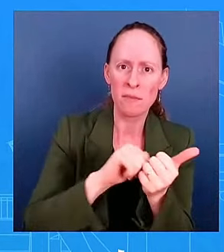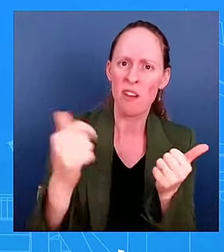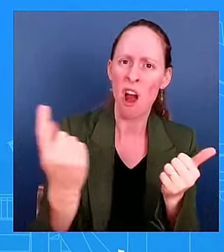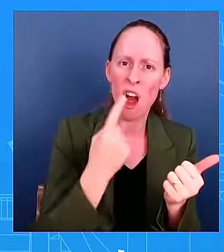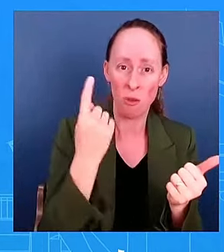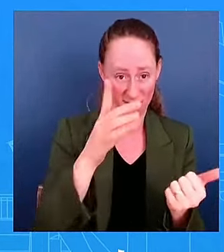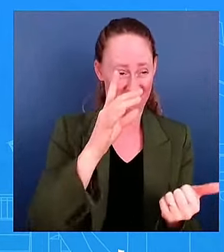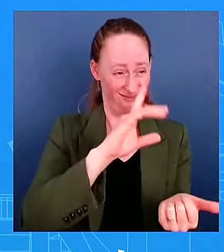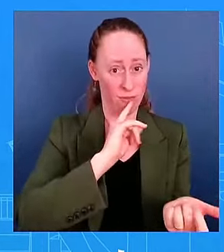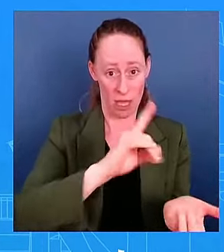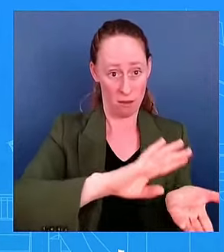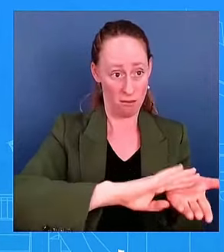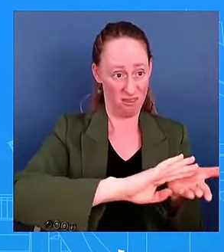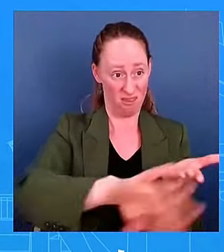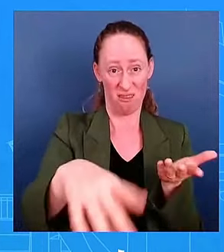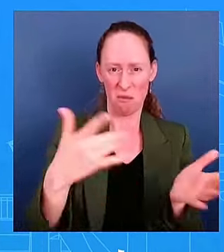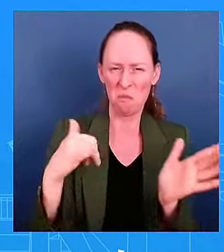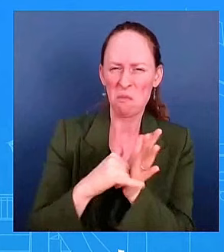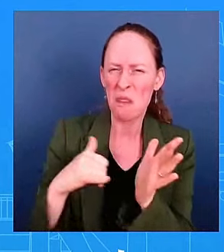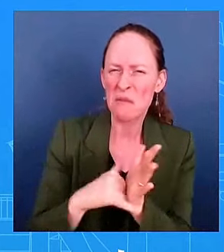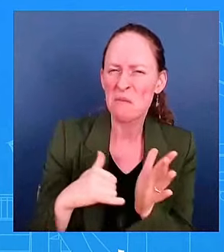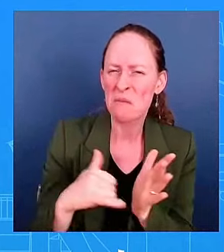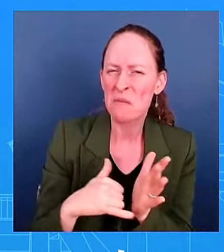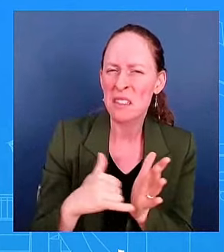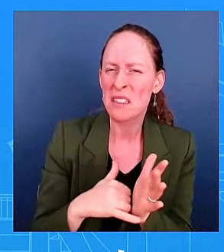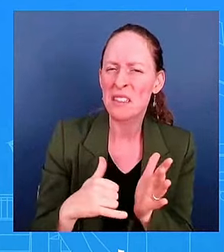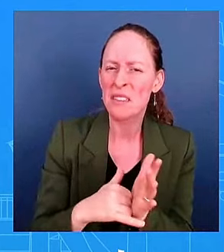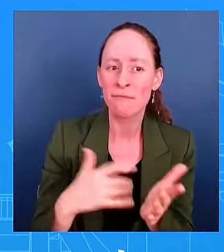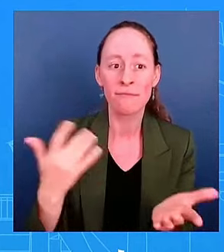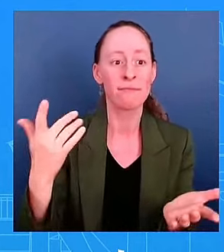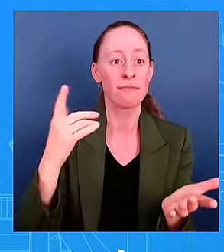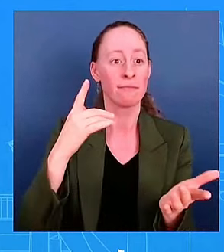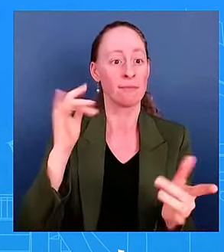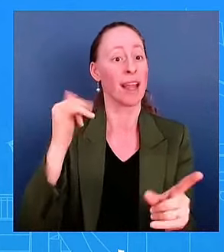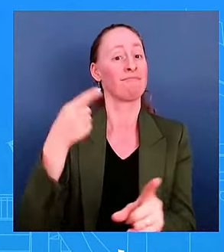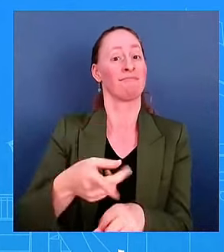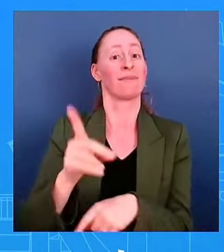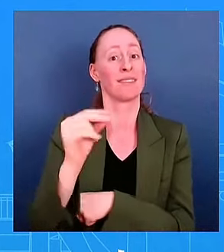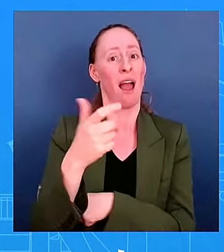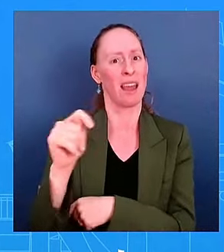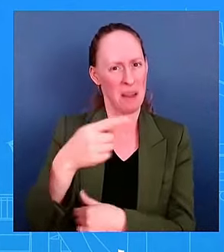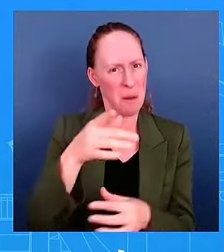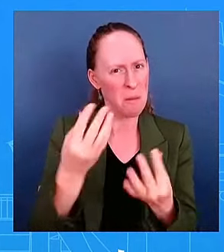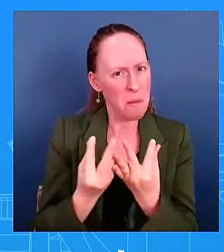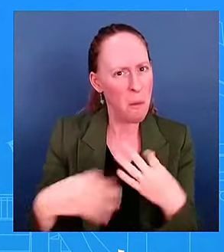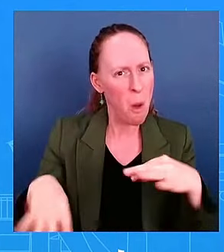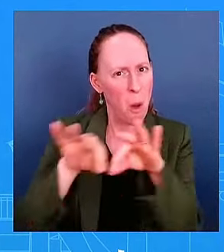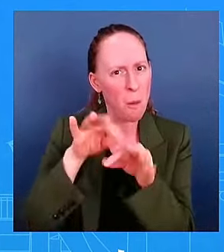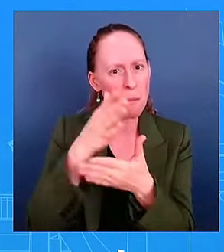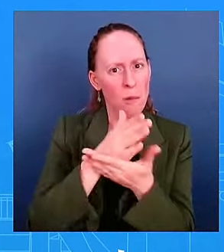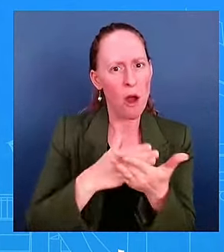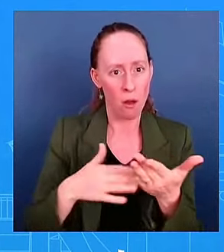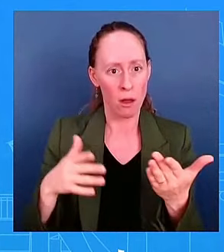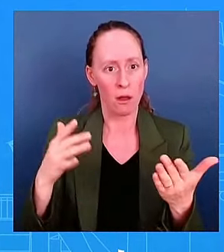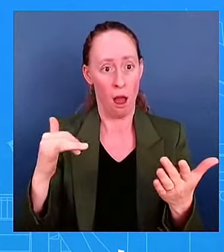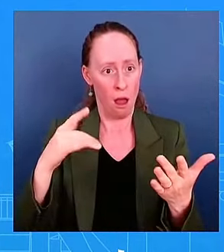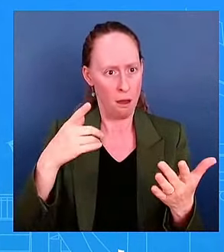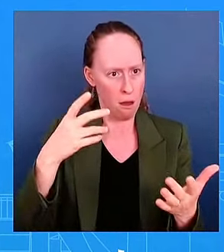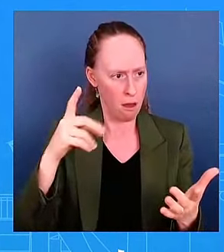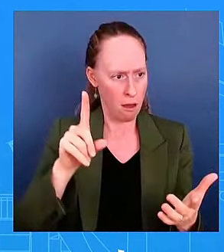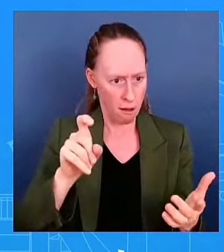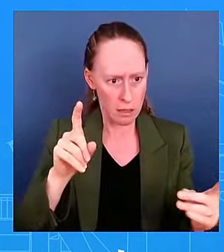his, obviously, his support and his partnership. I can't speak to outreach. It's not something that I've spoken to the Office of Leg Affairs about.